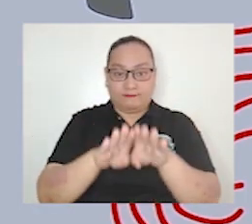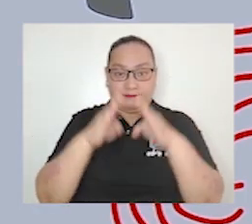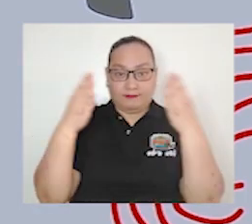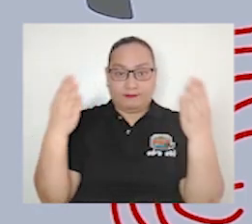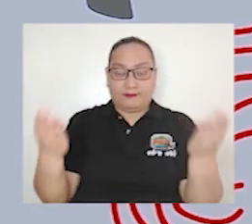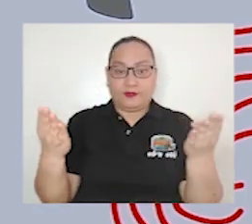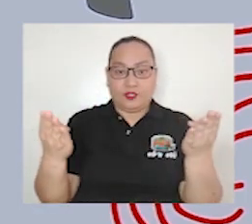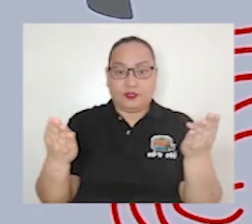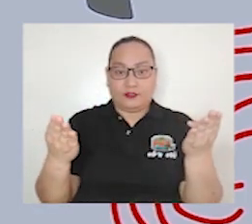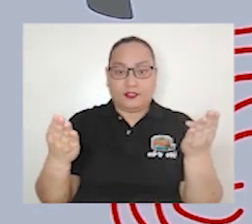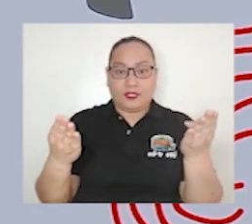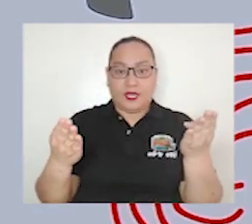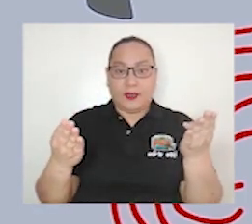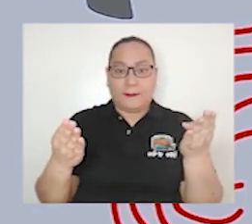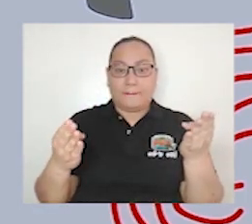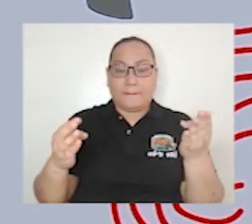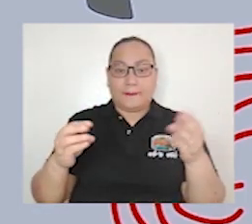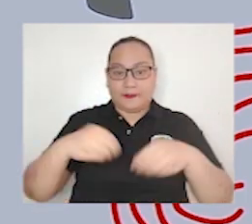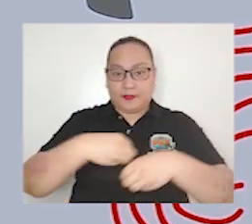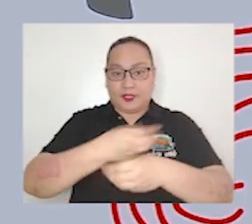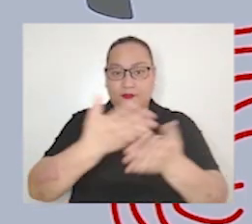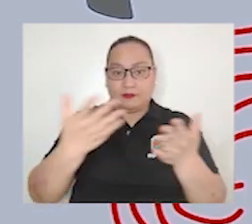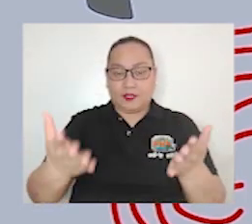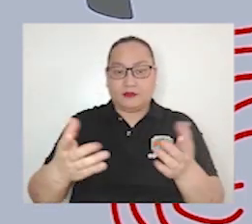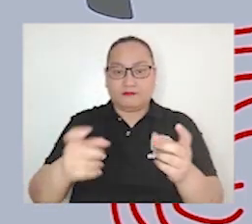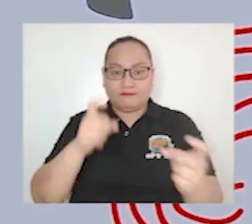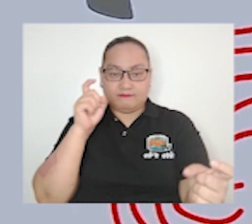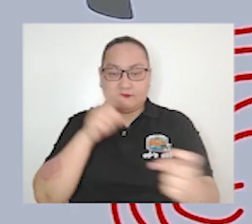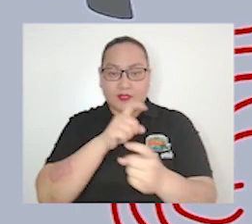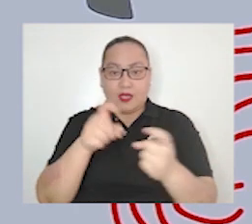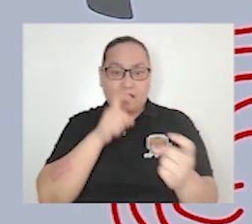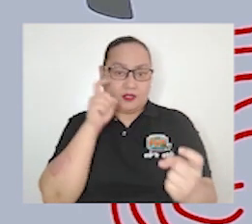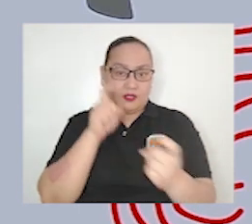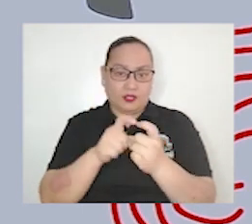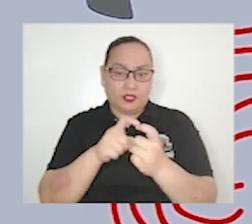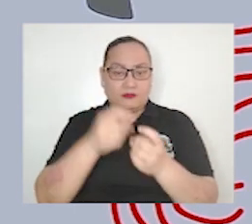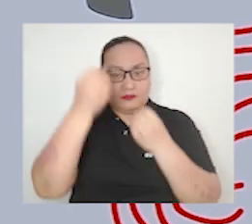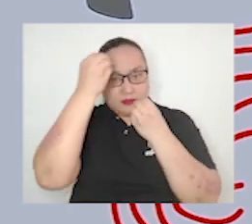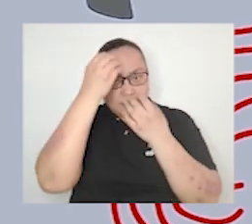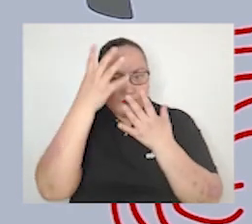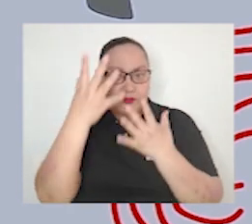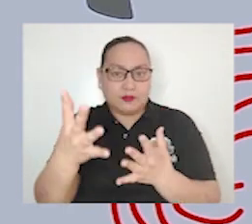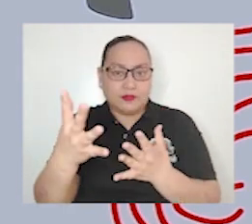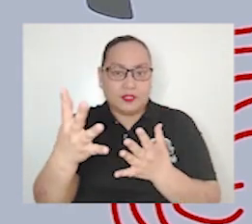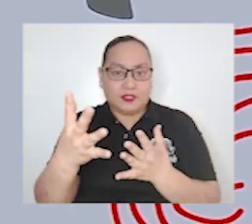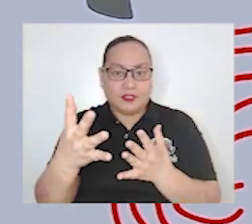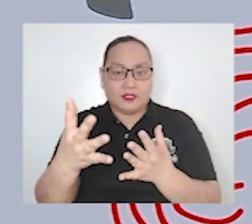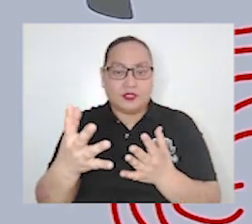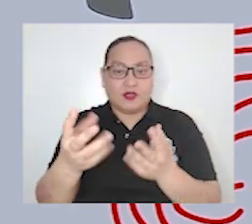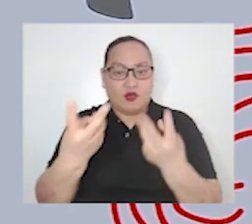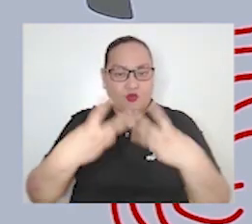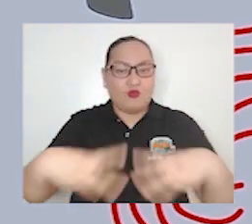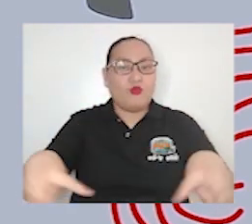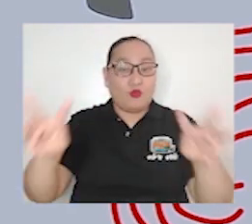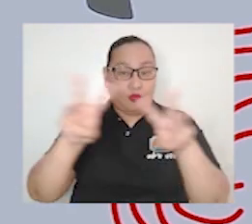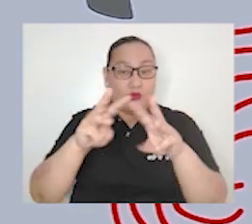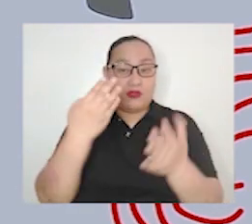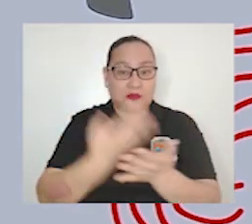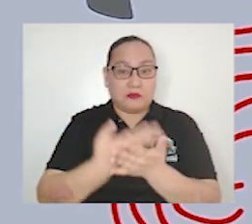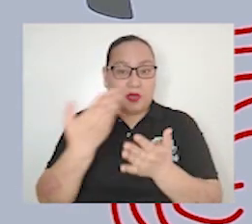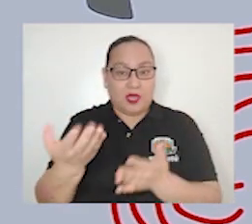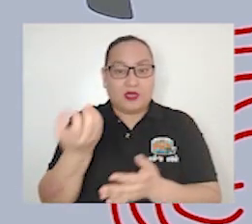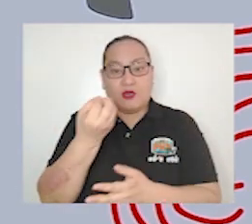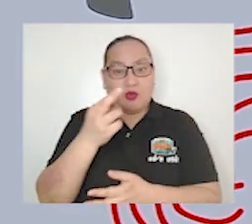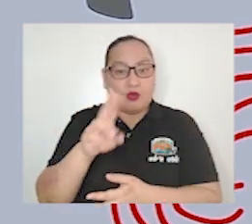that has just been published whether the book is accurate informative worth buying or